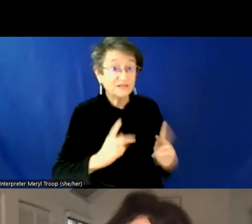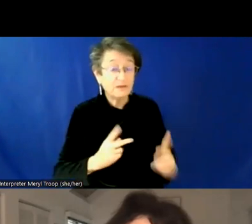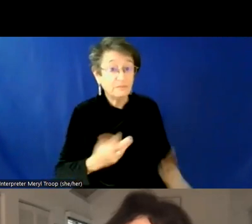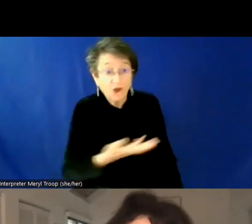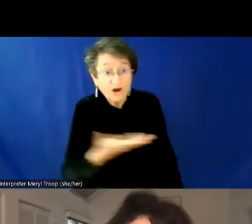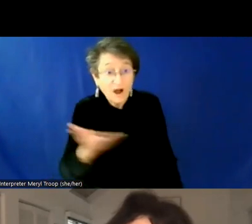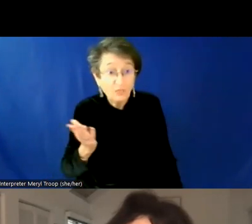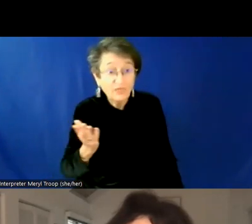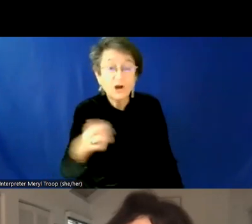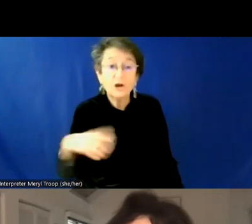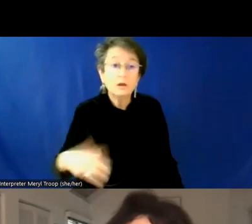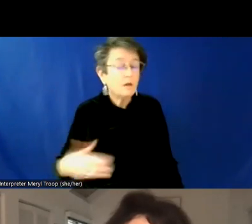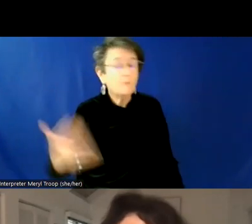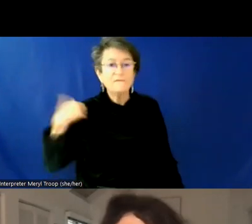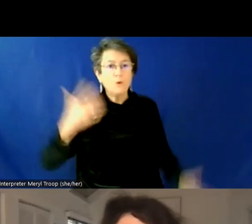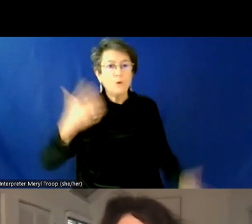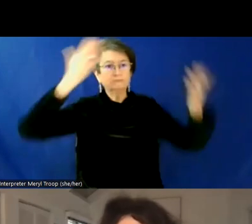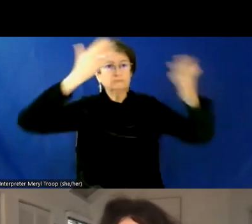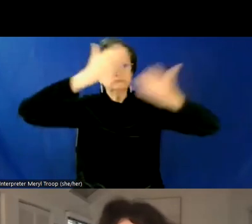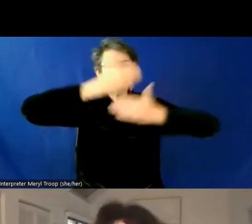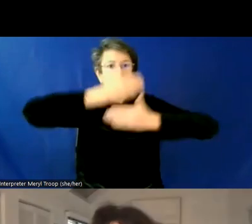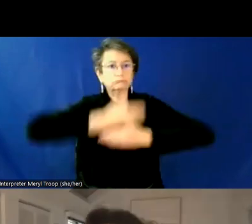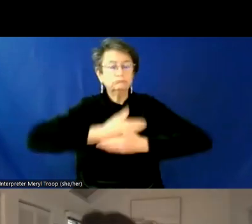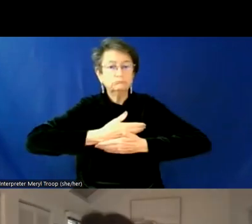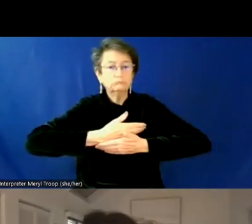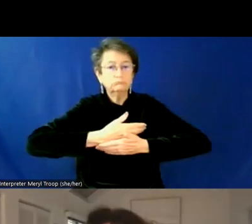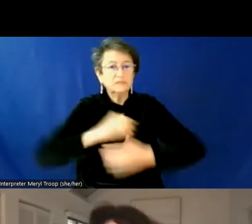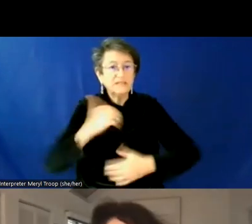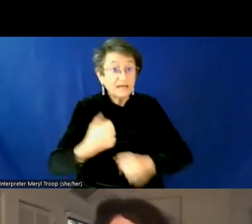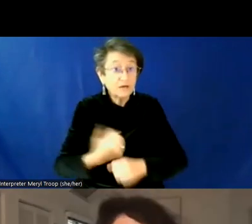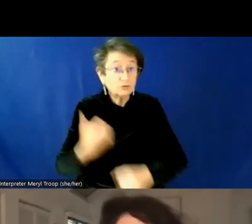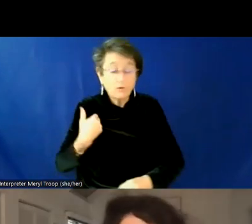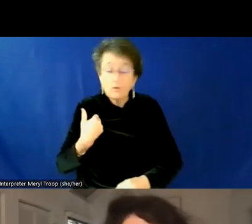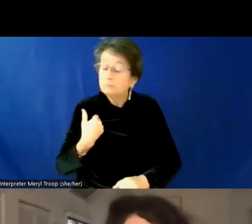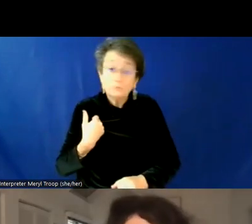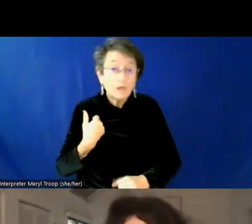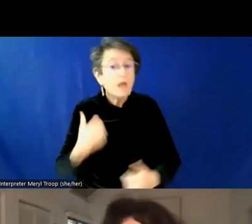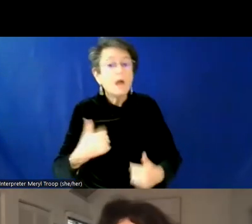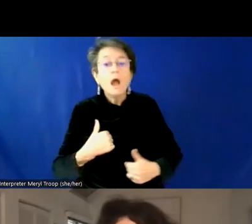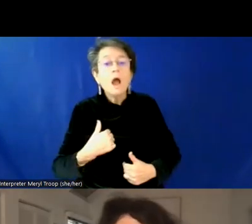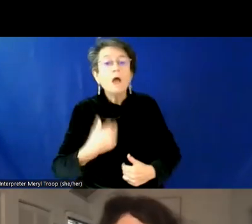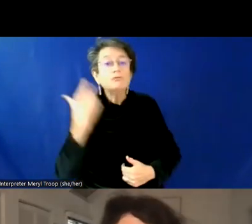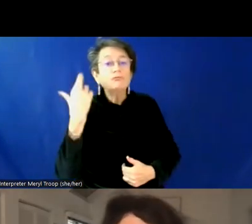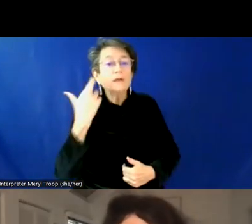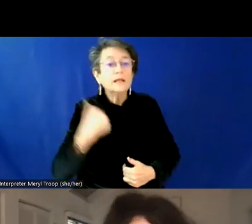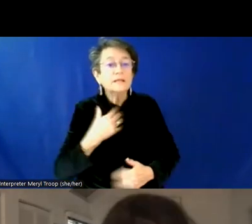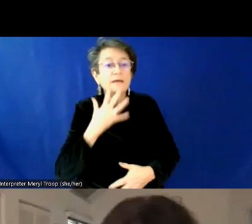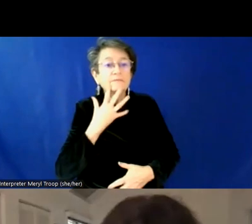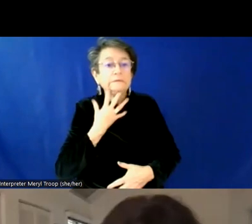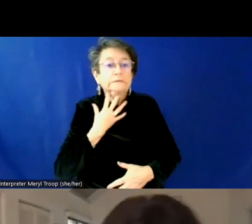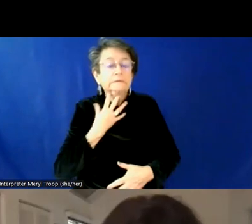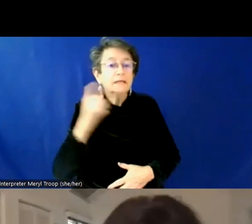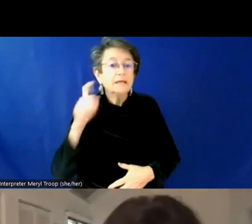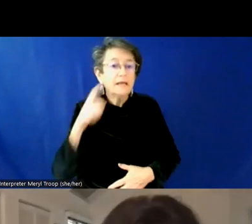almost non-existent. Uh, so, uh, I found that I had this, this desperate need, uh, for community and